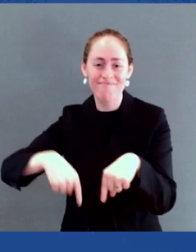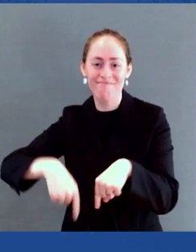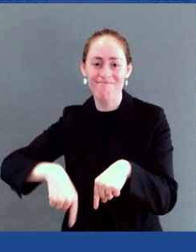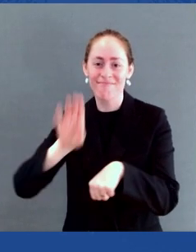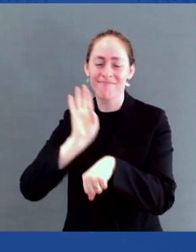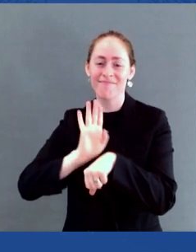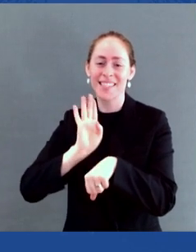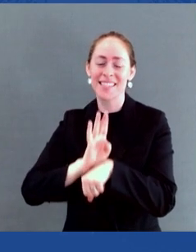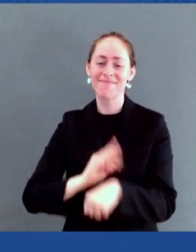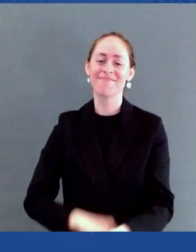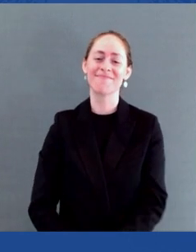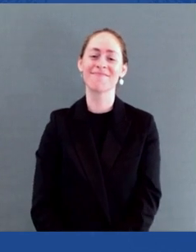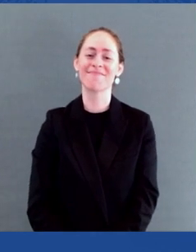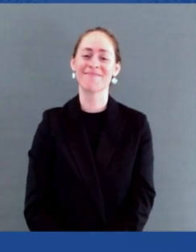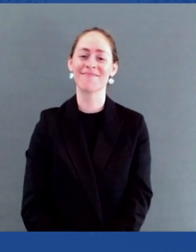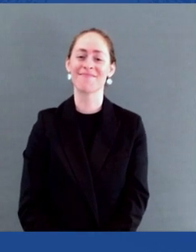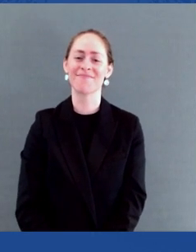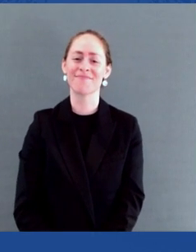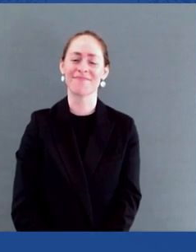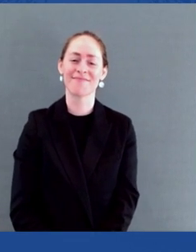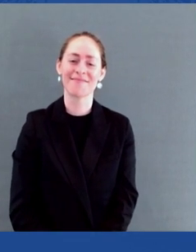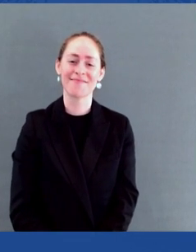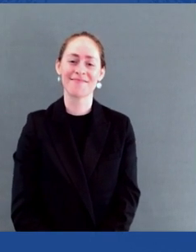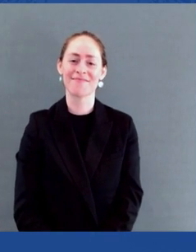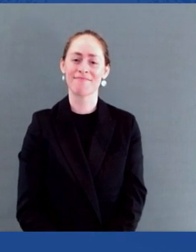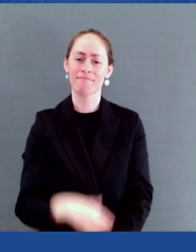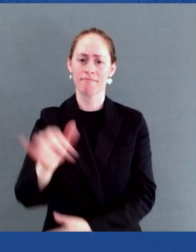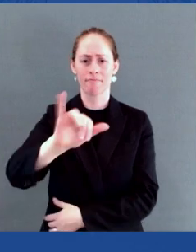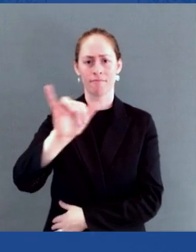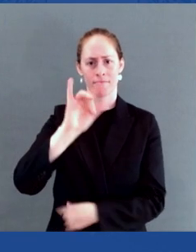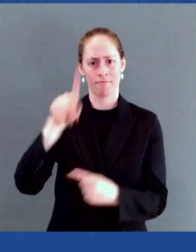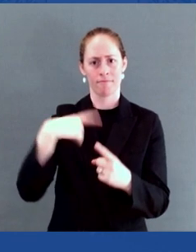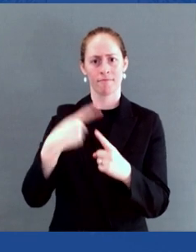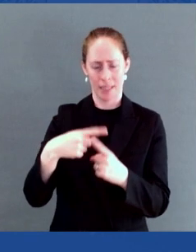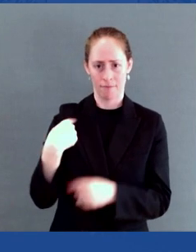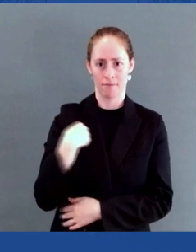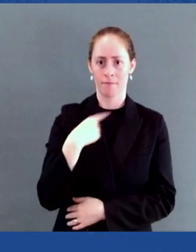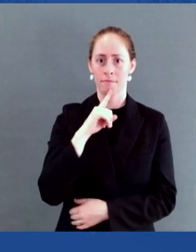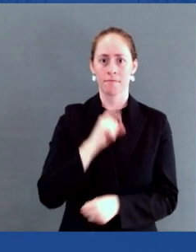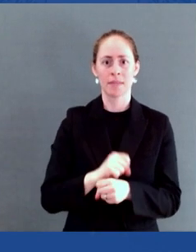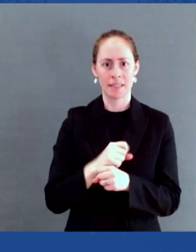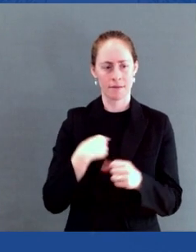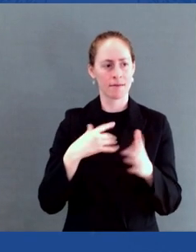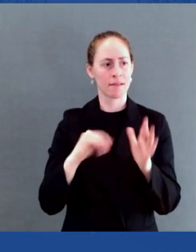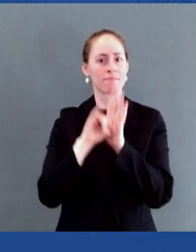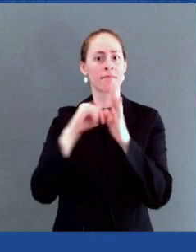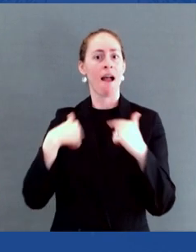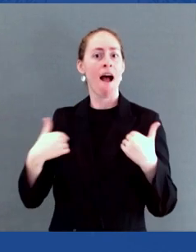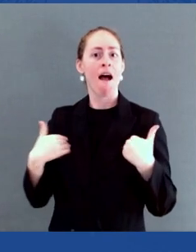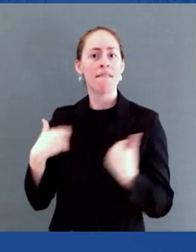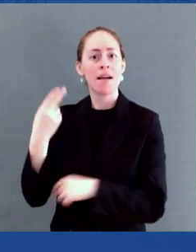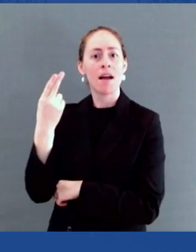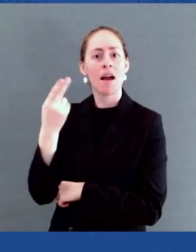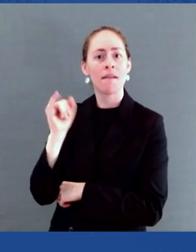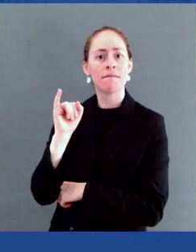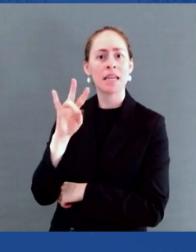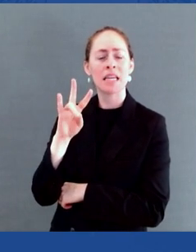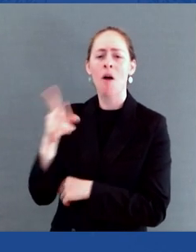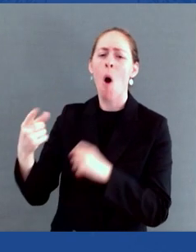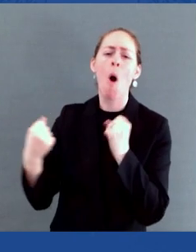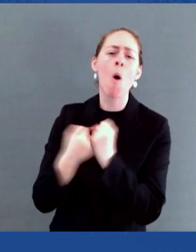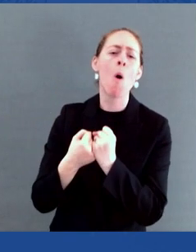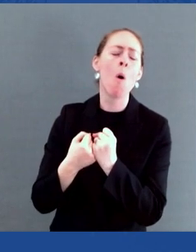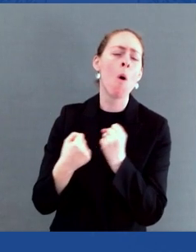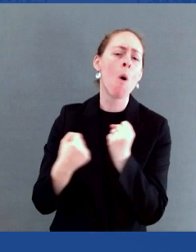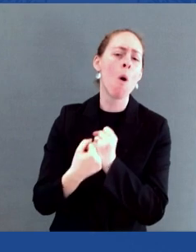I waded through months of loneliness and guilt. I held a belief that somehow this new